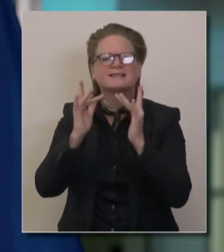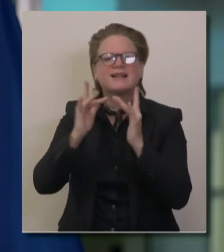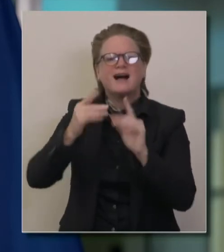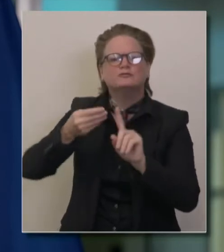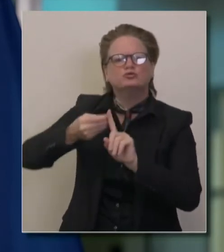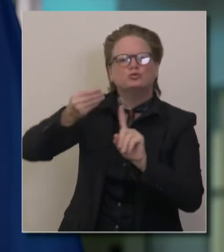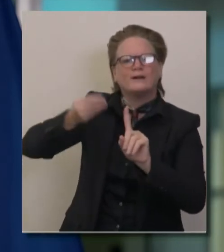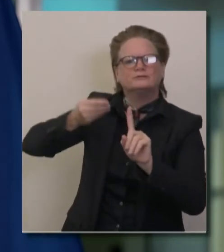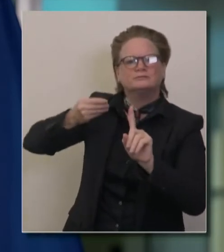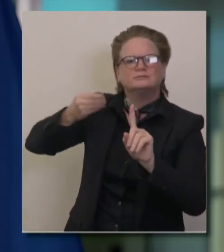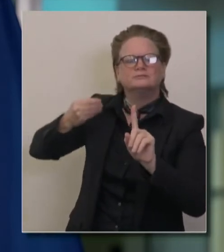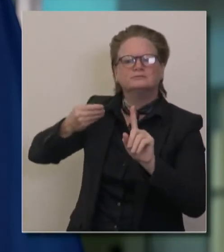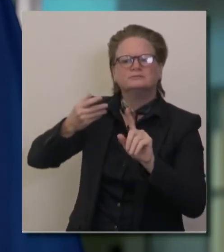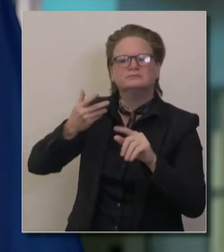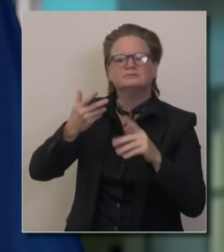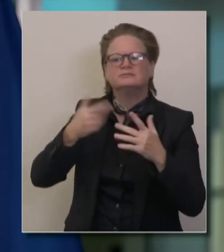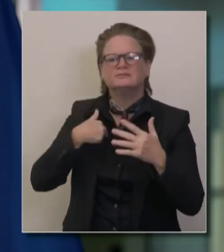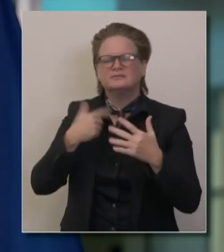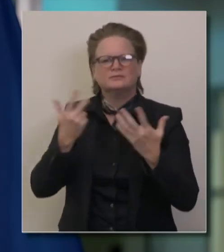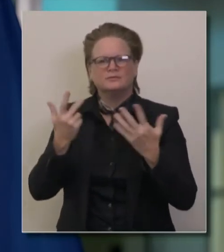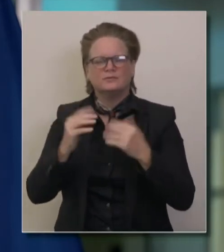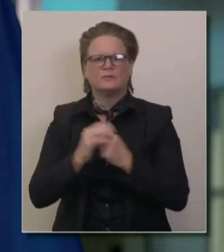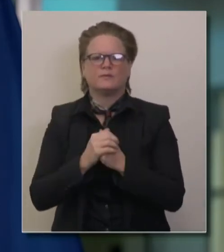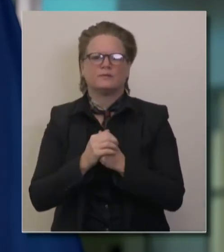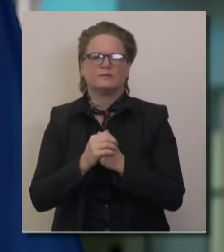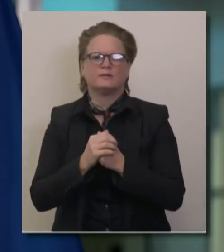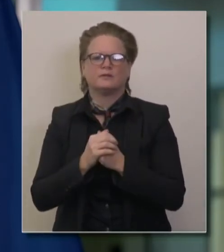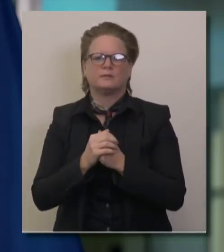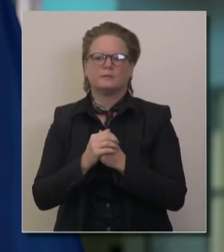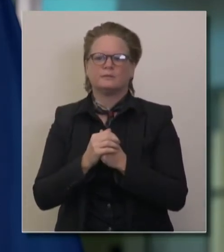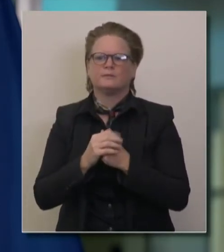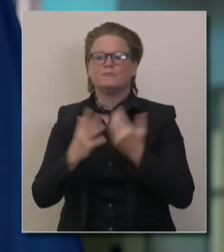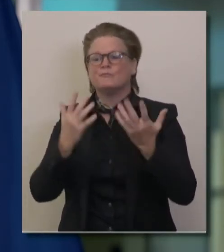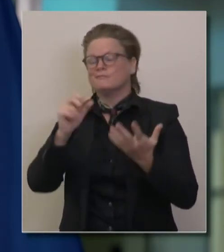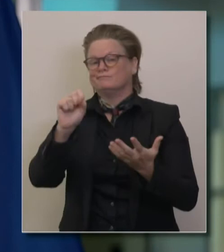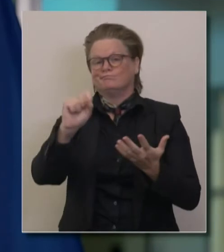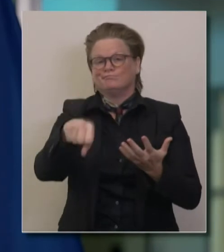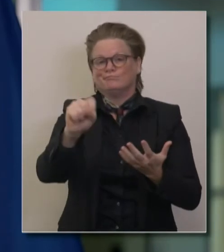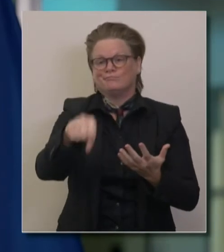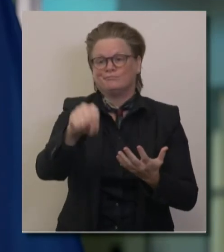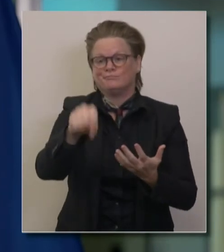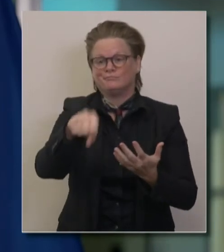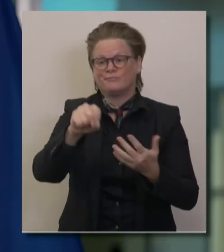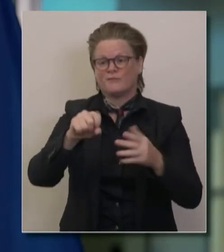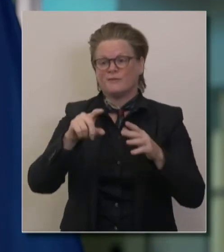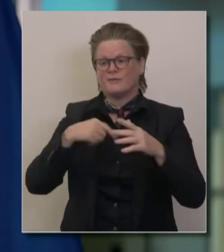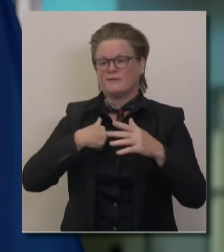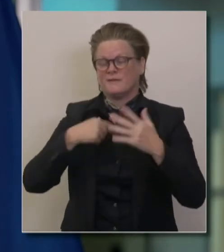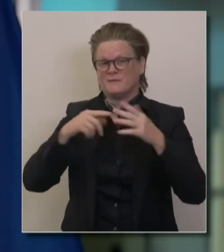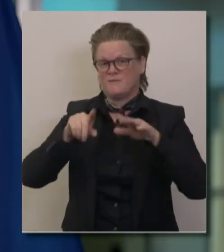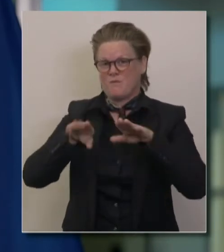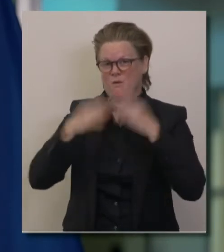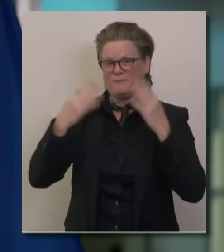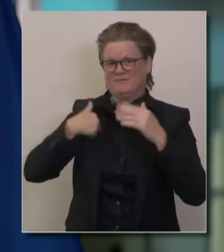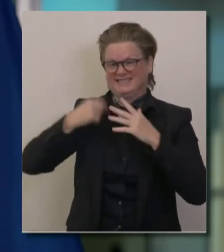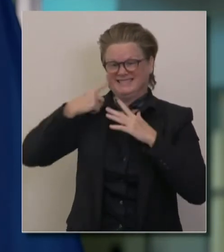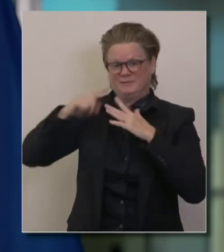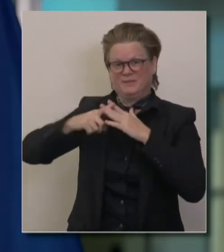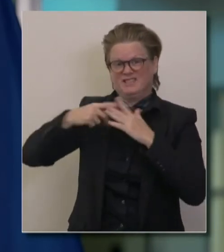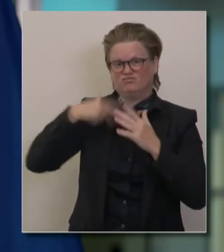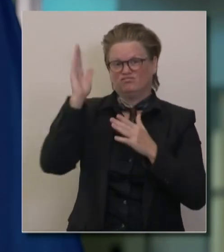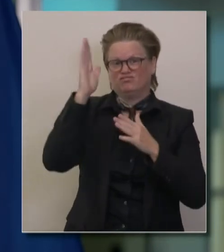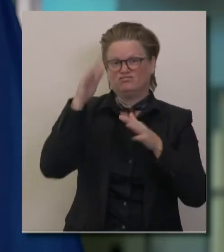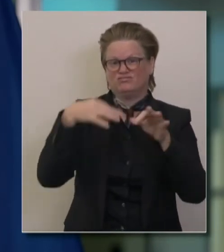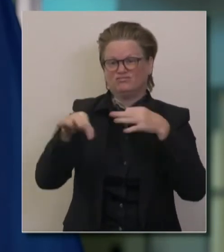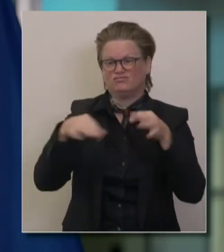been asking ourselves for a number of months. And that's why, as I noted in the beginning of this presentation, I wanted to advance a pilot. Uh,